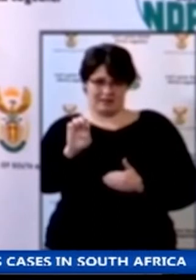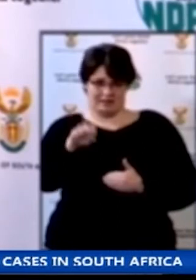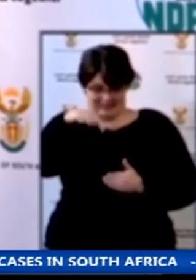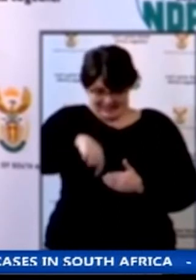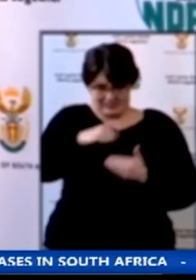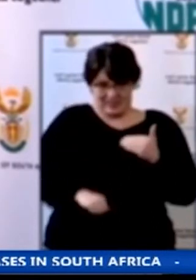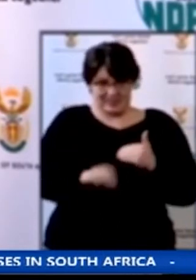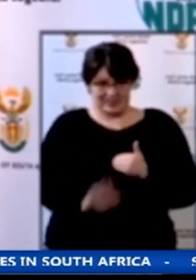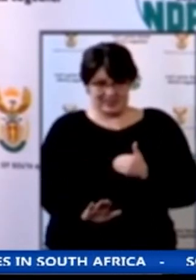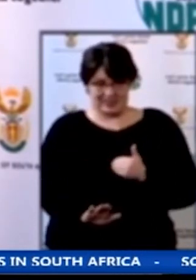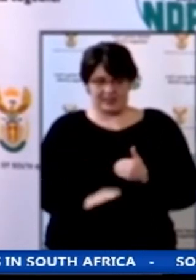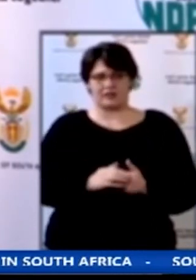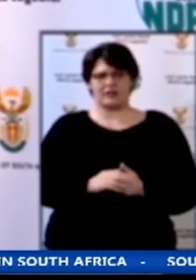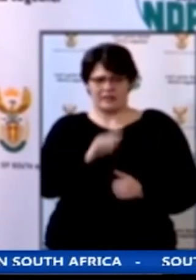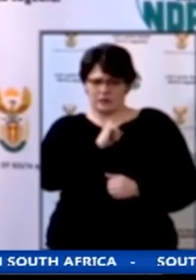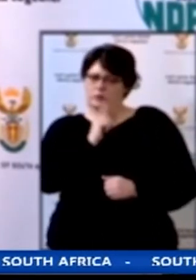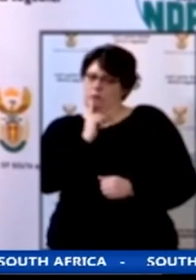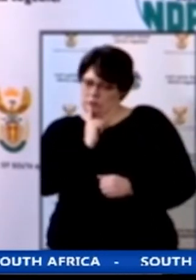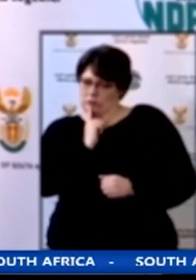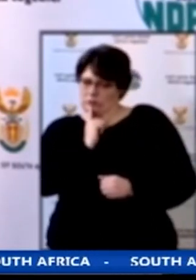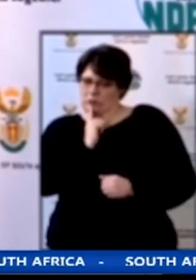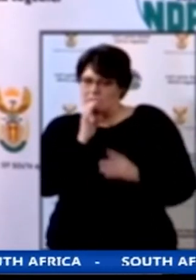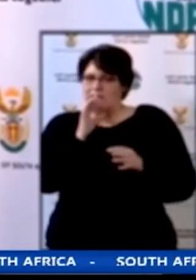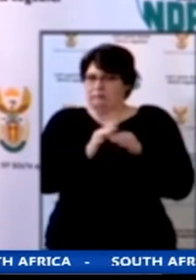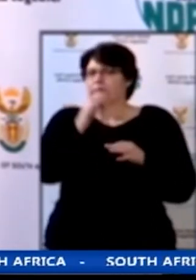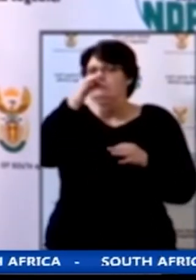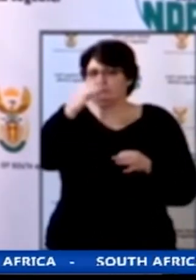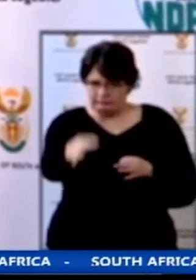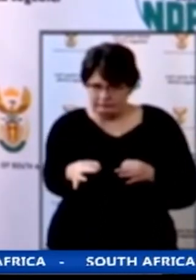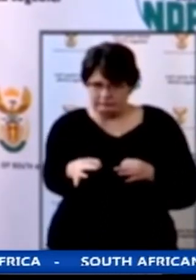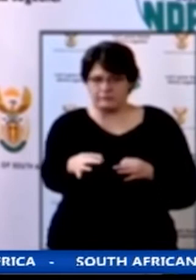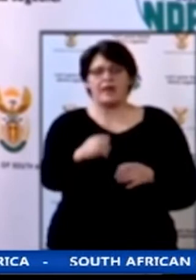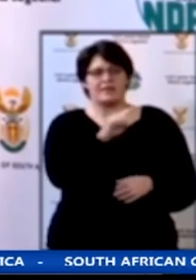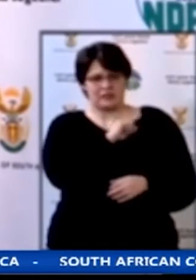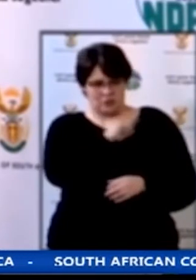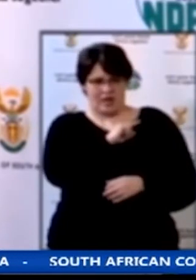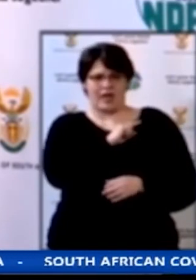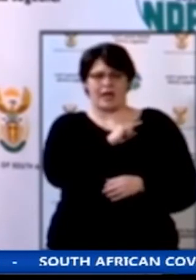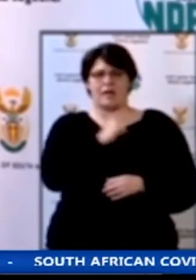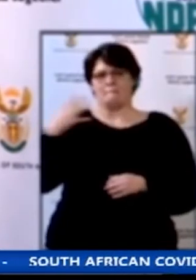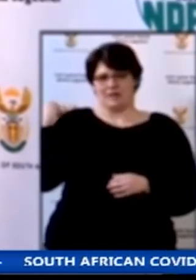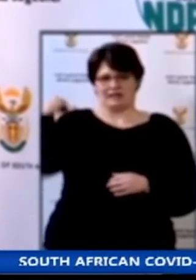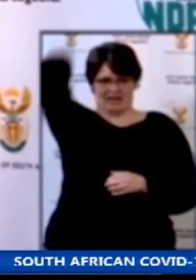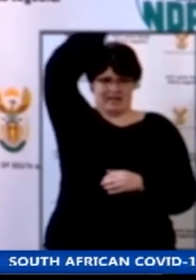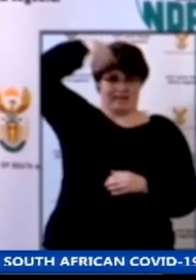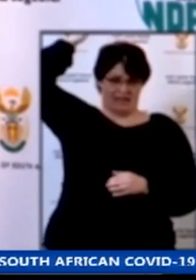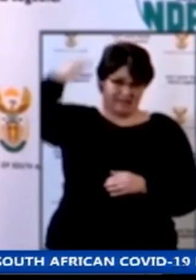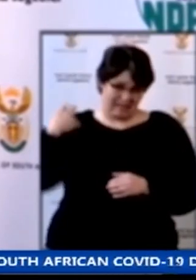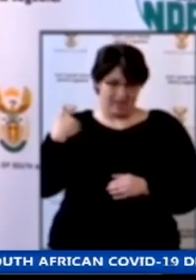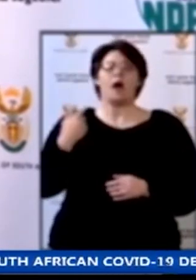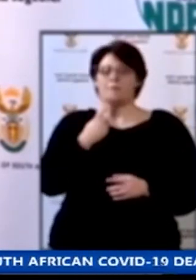that's why it was then necessary for the minister of Cocteau to request cabinet